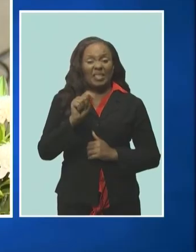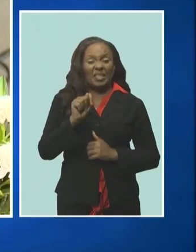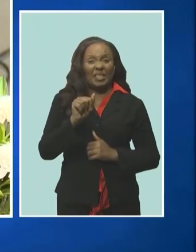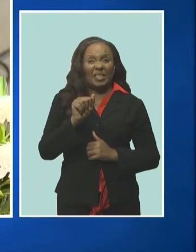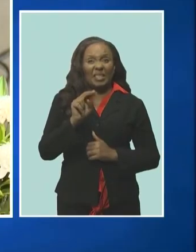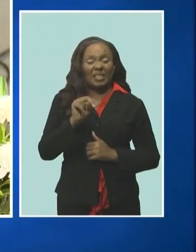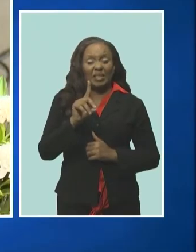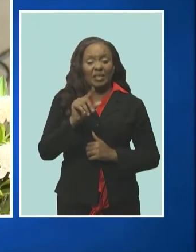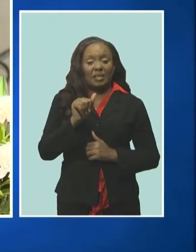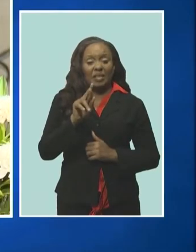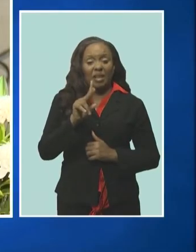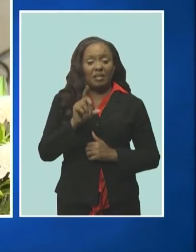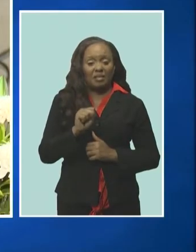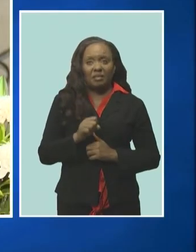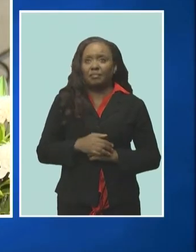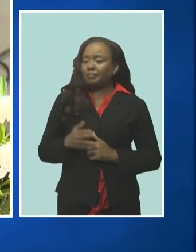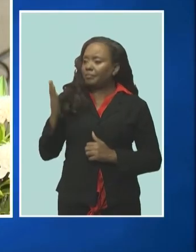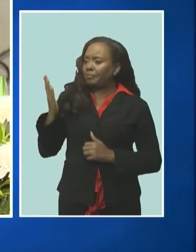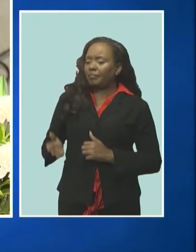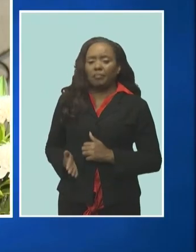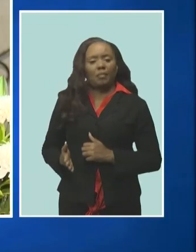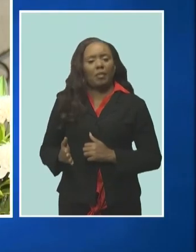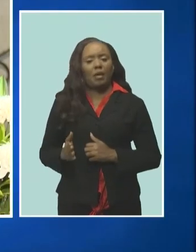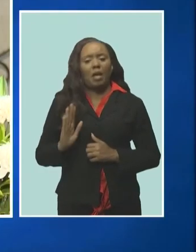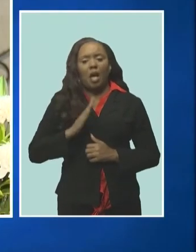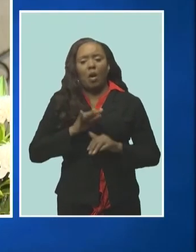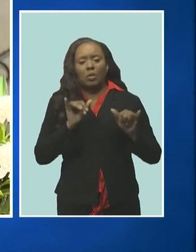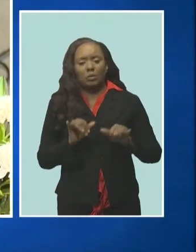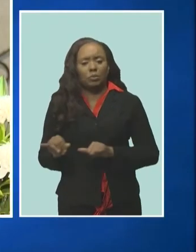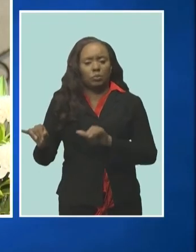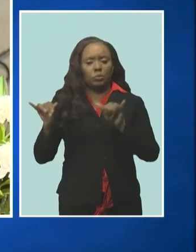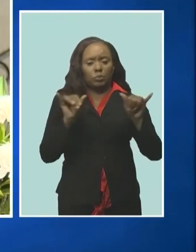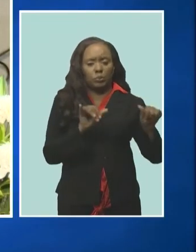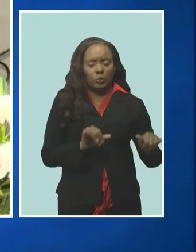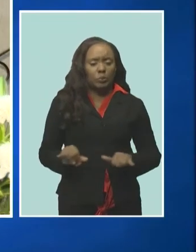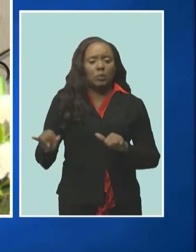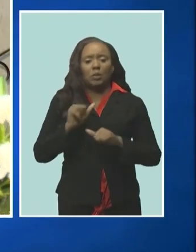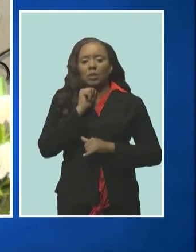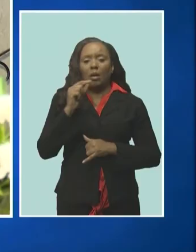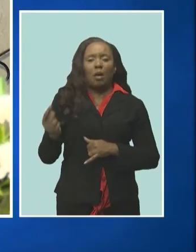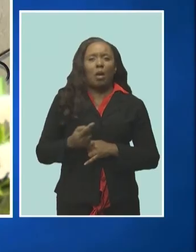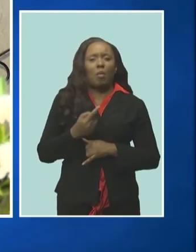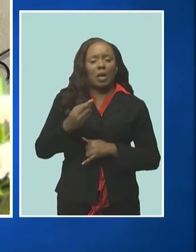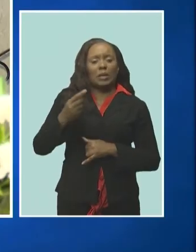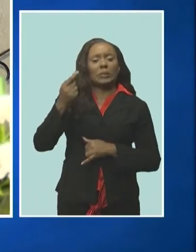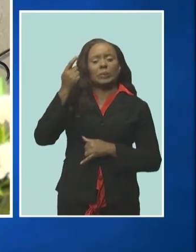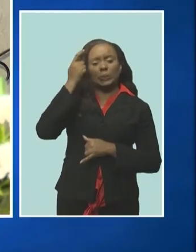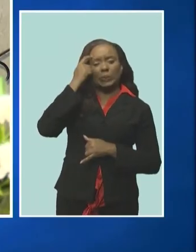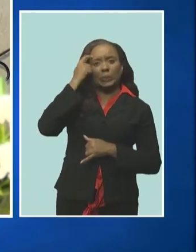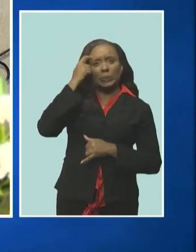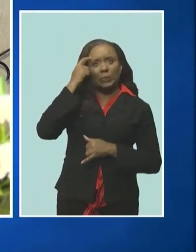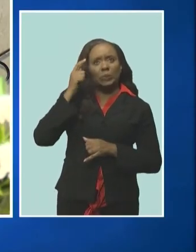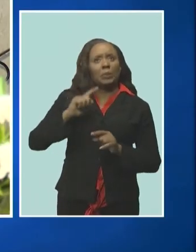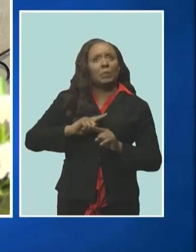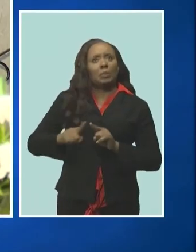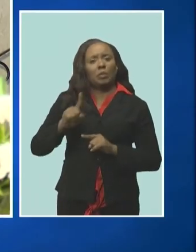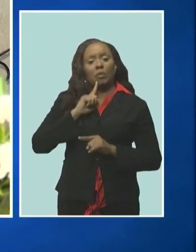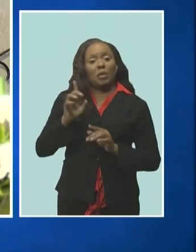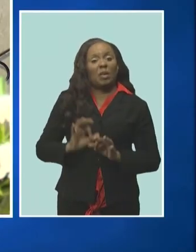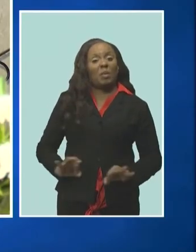forefront of our minds but they are the invisible thread that weaves through the fabric of our society